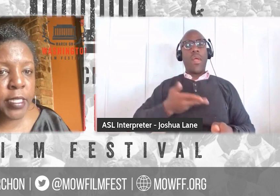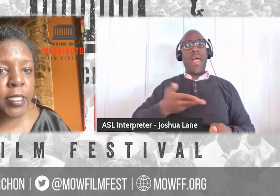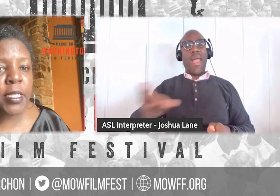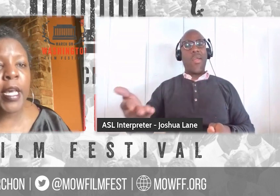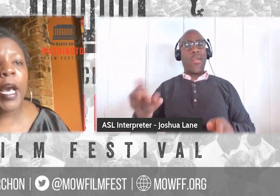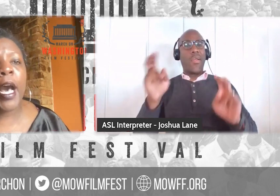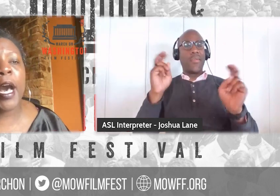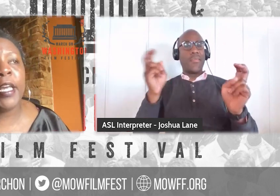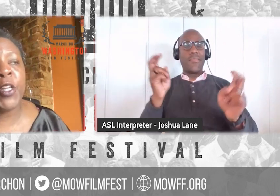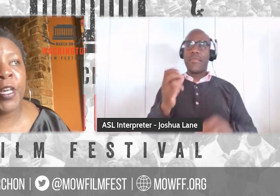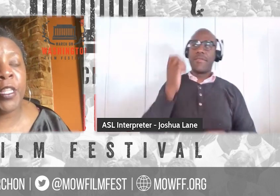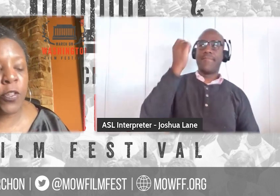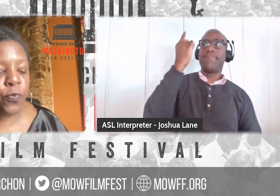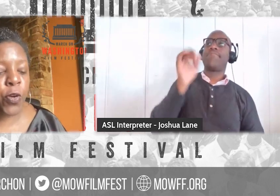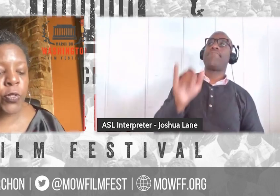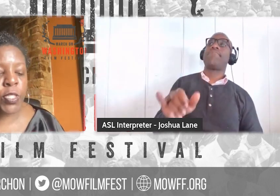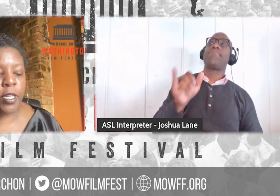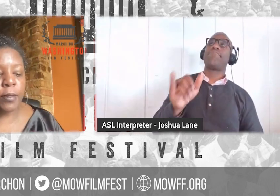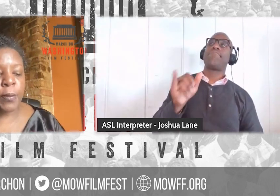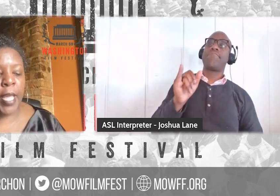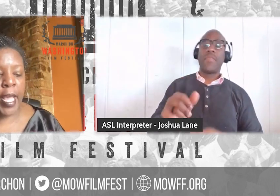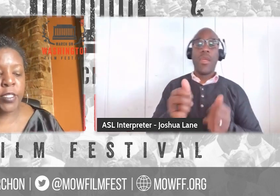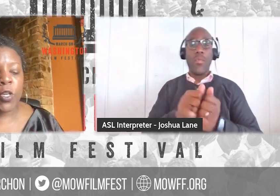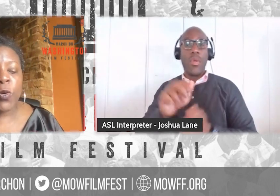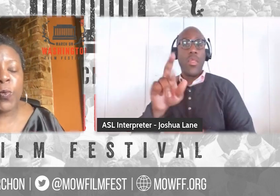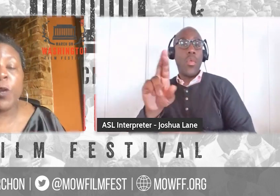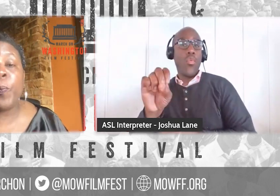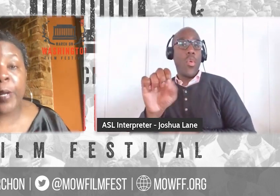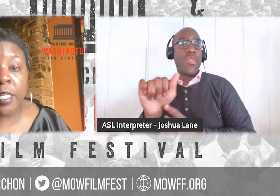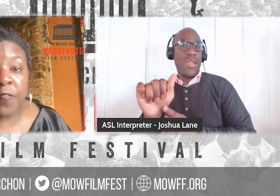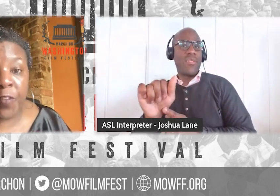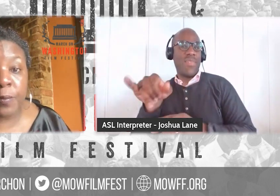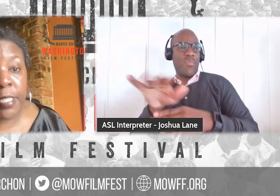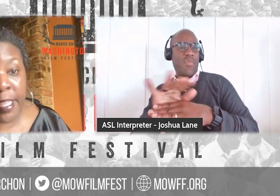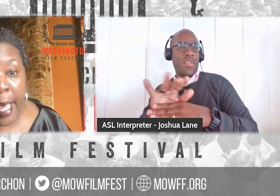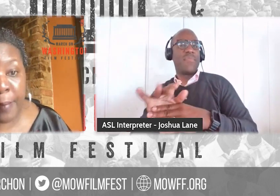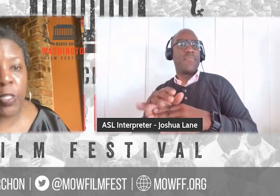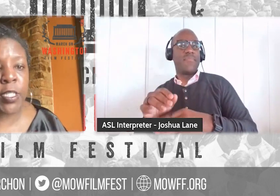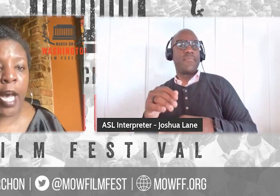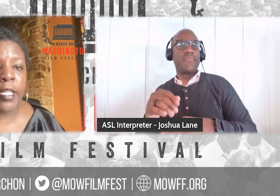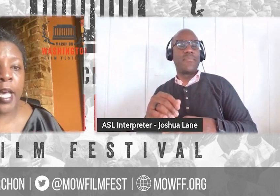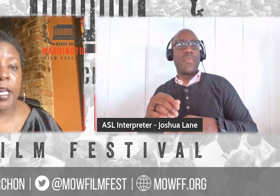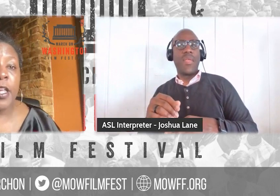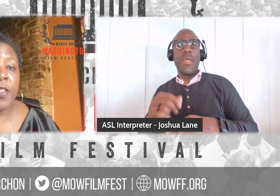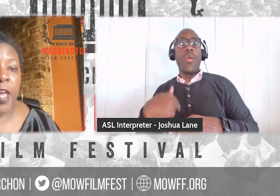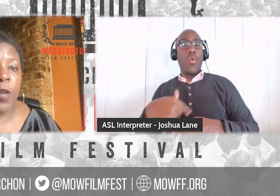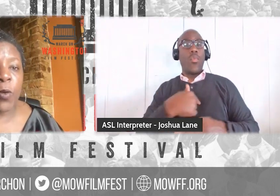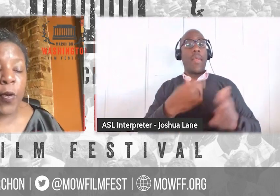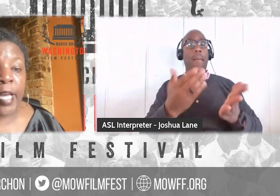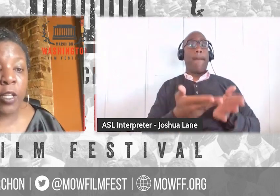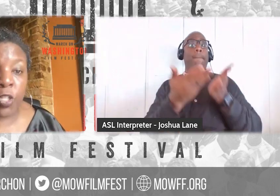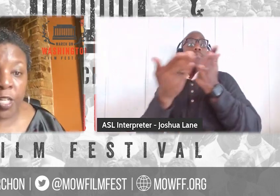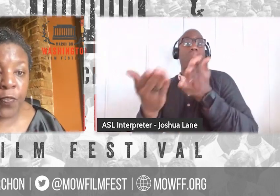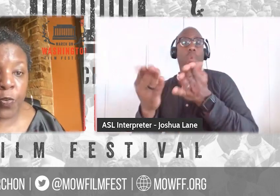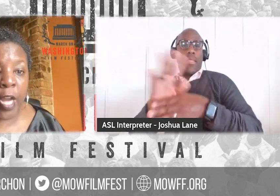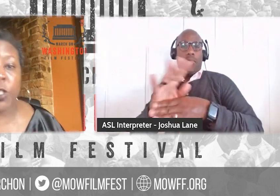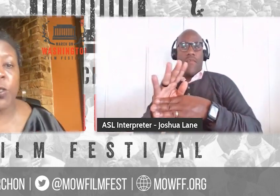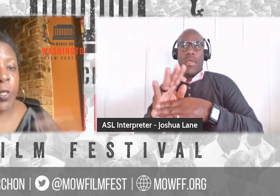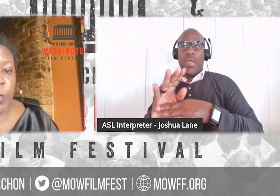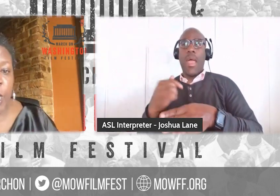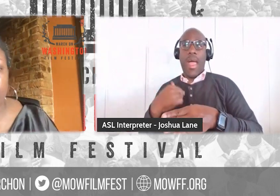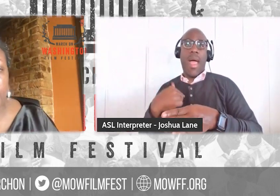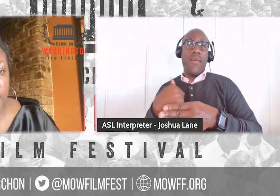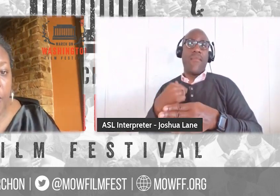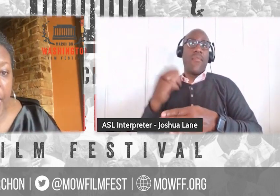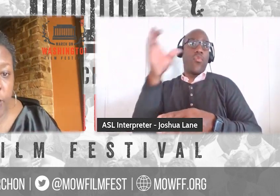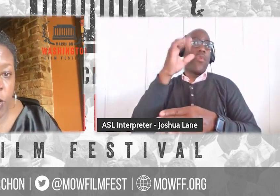some cases. You know, in this Rosa case, we're bringing the film to them. So it's not like they were going out looking for director,